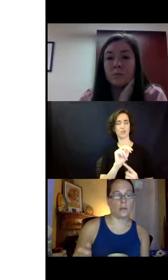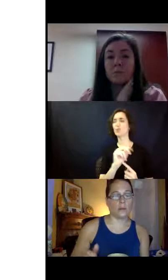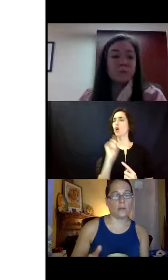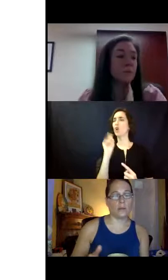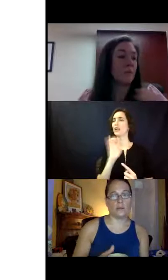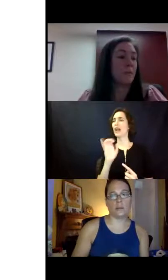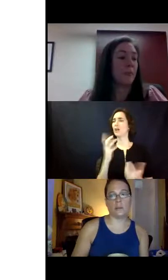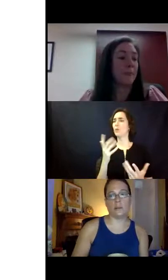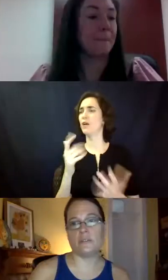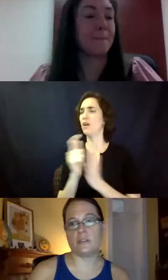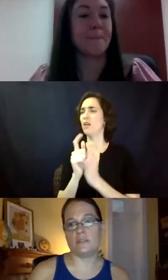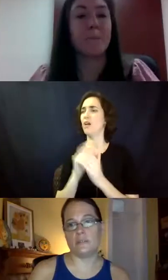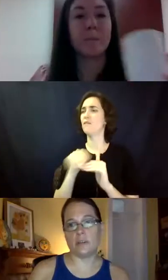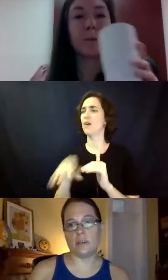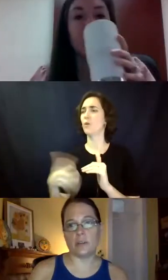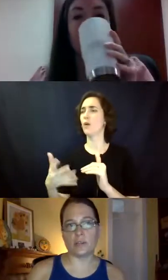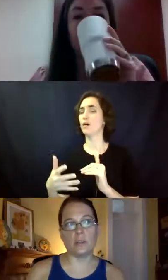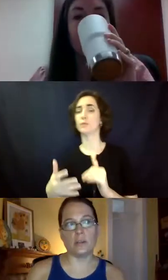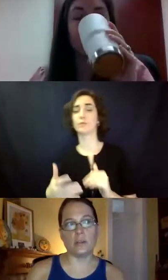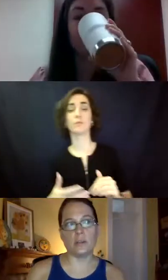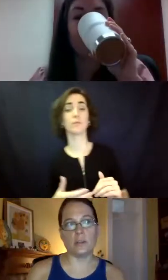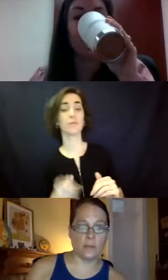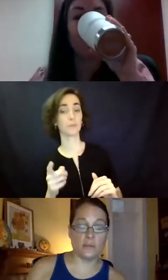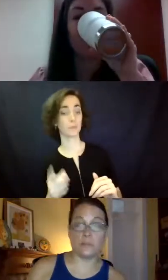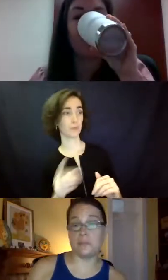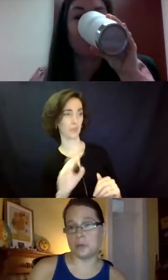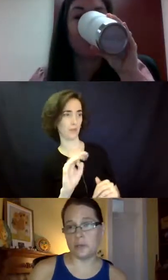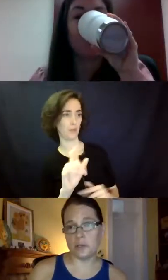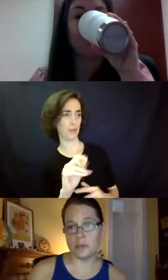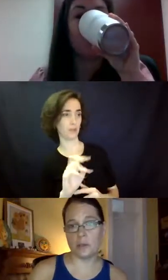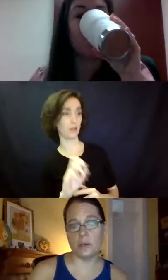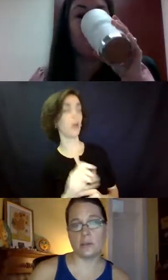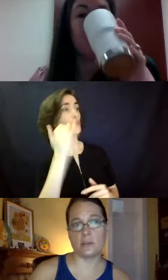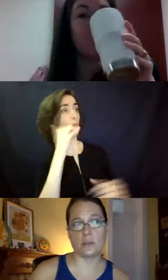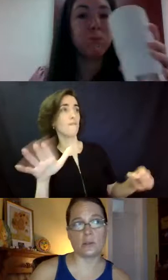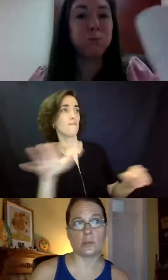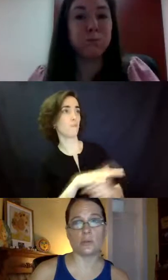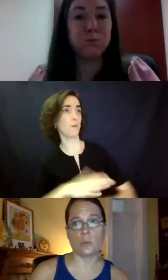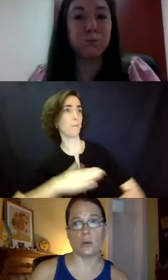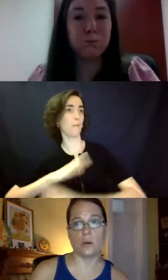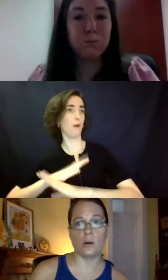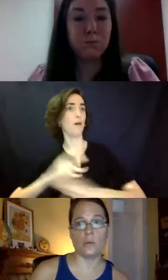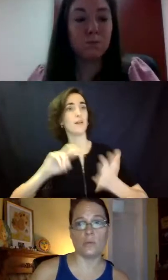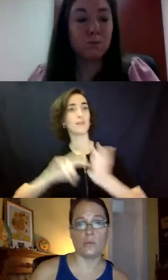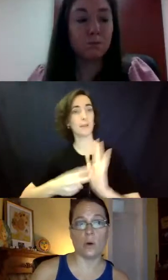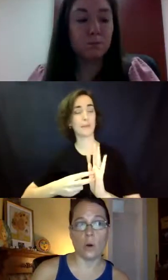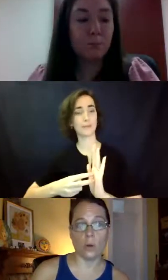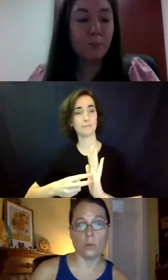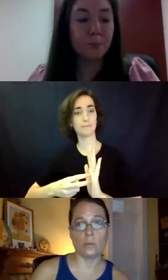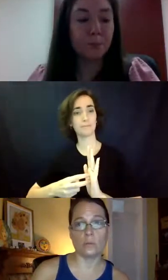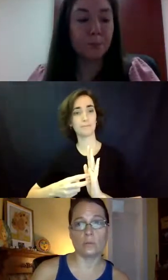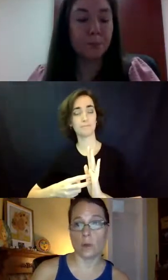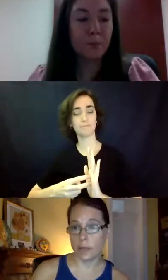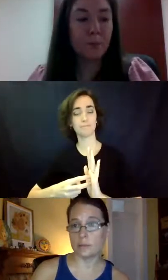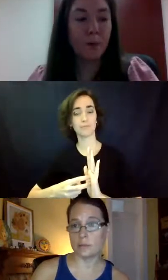Uh, the legal effect of interdiction is, um, if it's a full interdiction, it's essentially the stripping of all